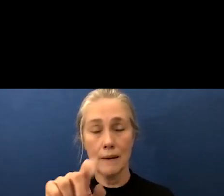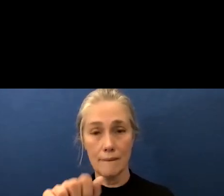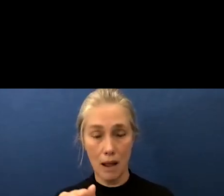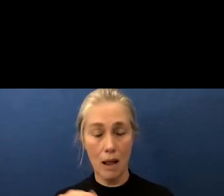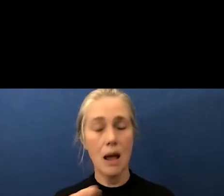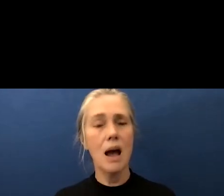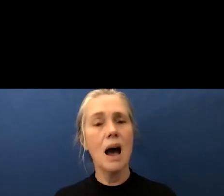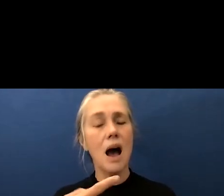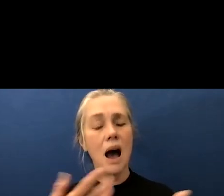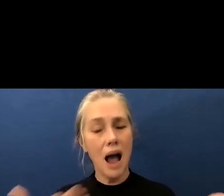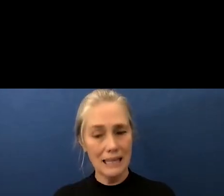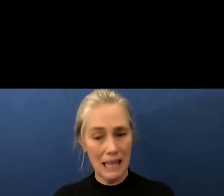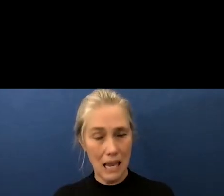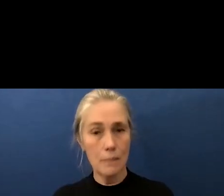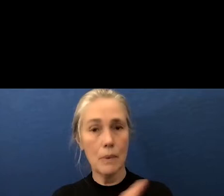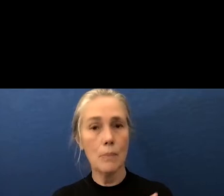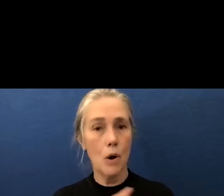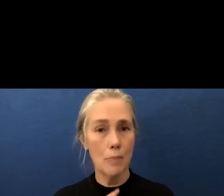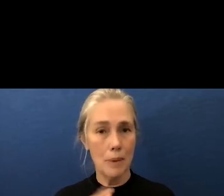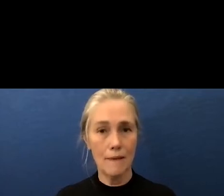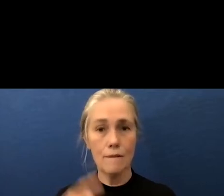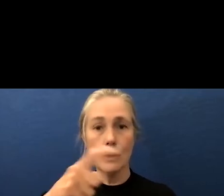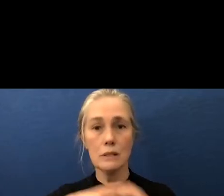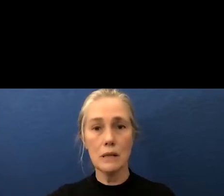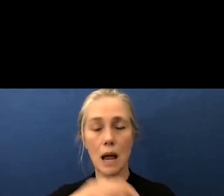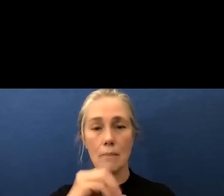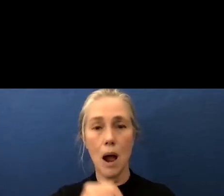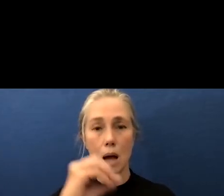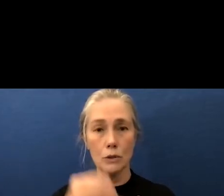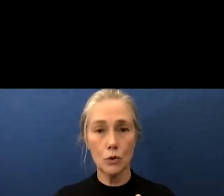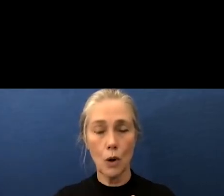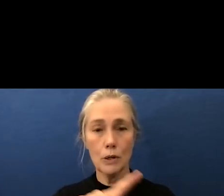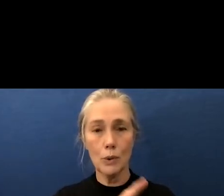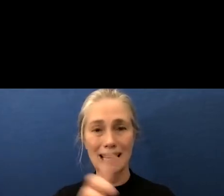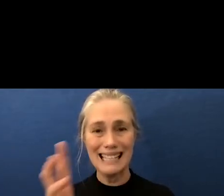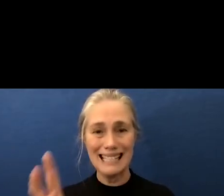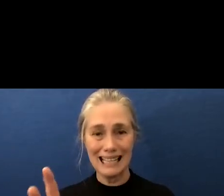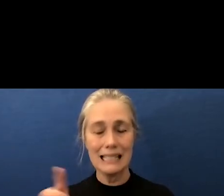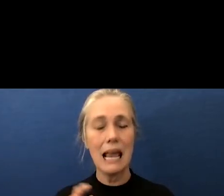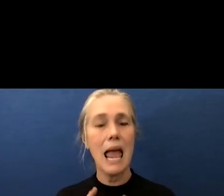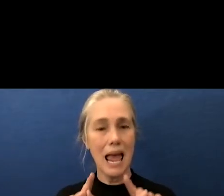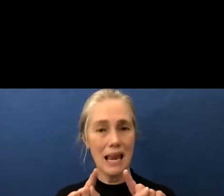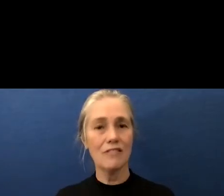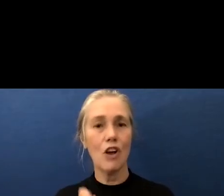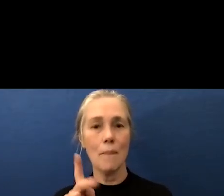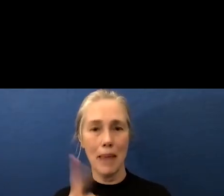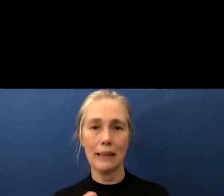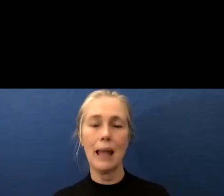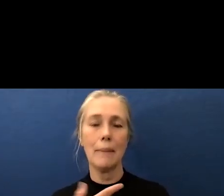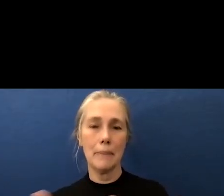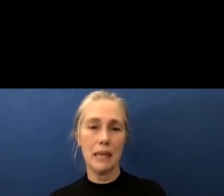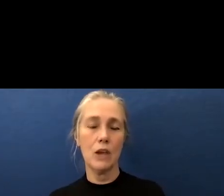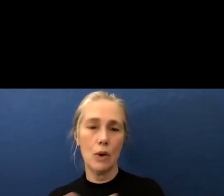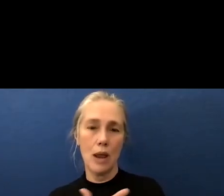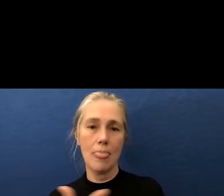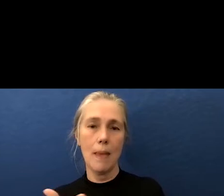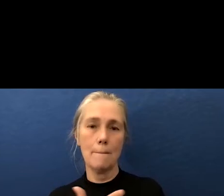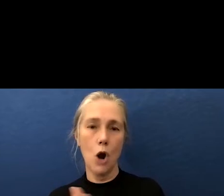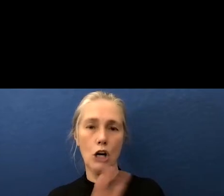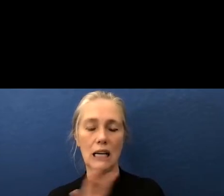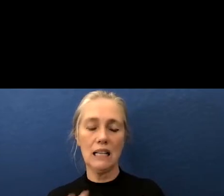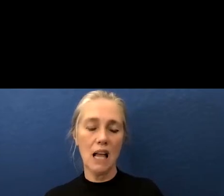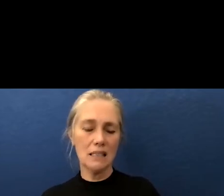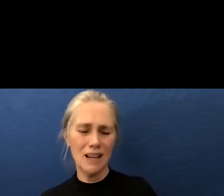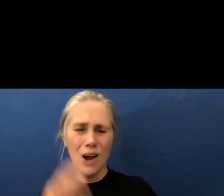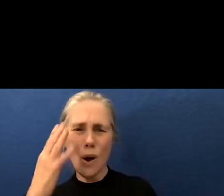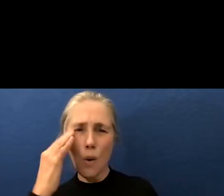here in person on october 26 and i'm back this week as a speaker outside in your parking lot why is it that a